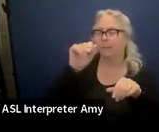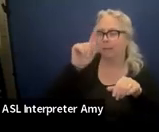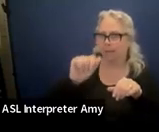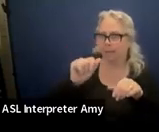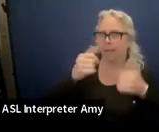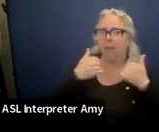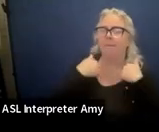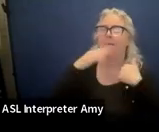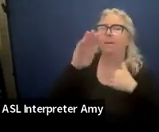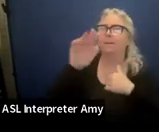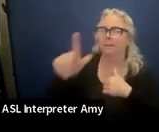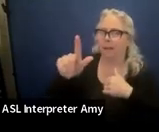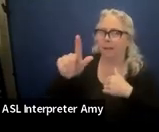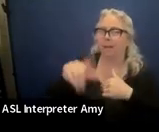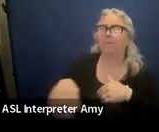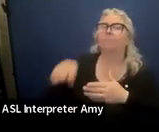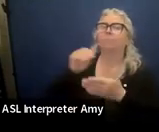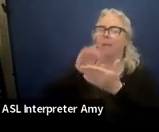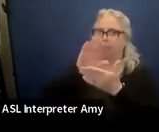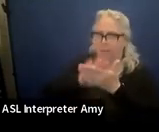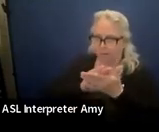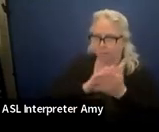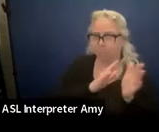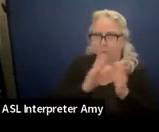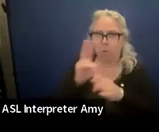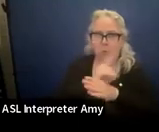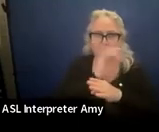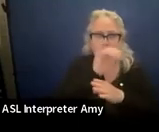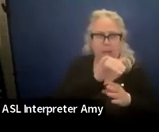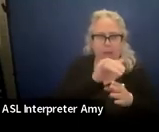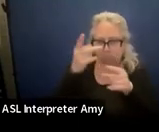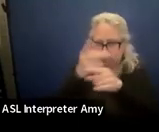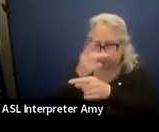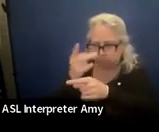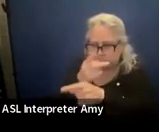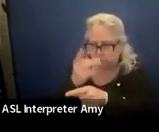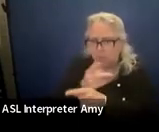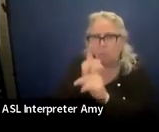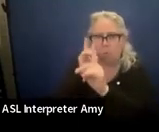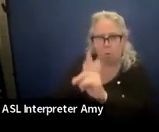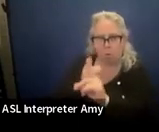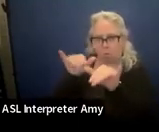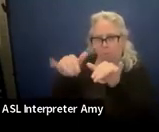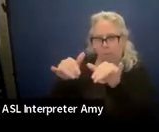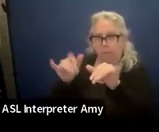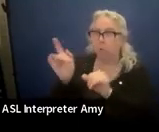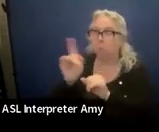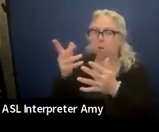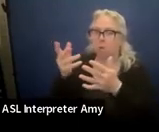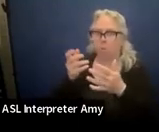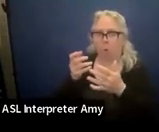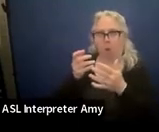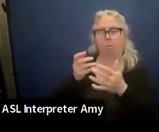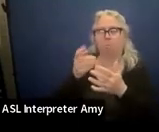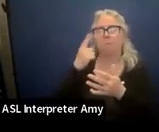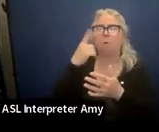baseline data. And you've used that data to calculate the goal measurement where you want to be in it here.